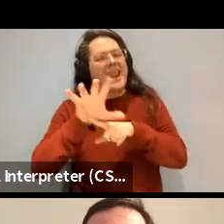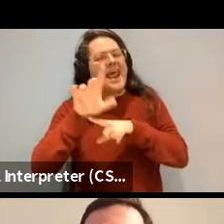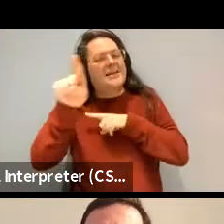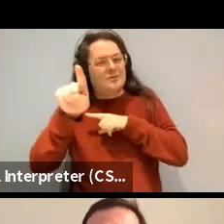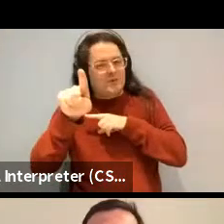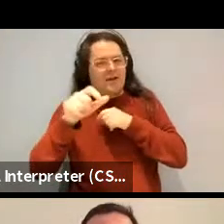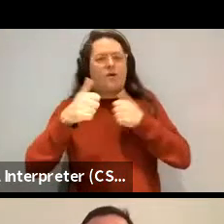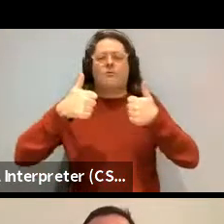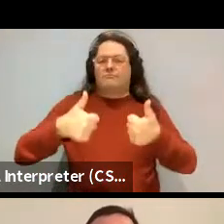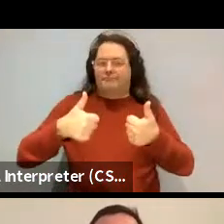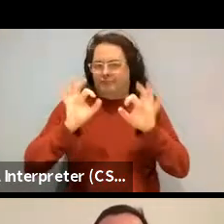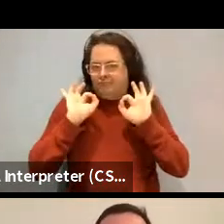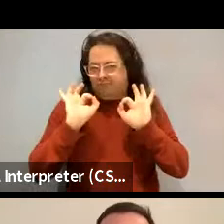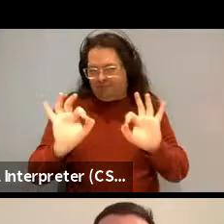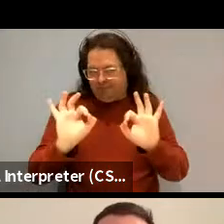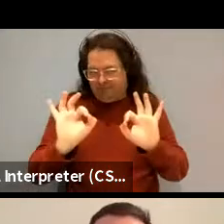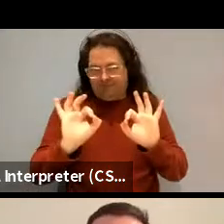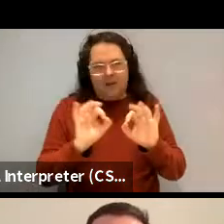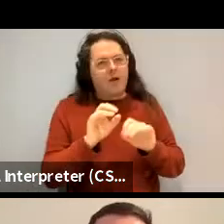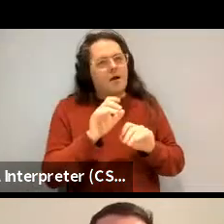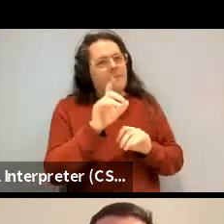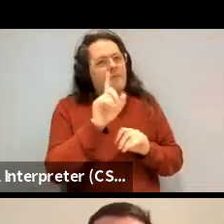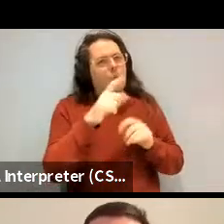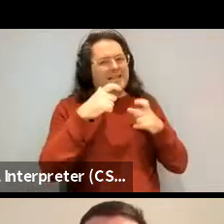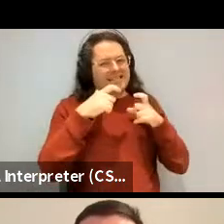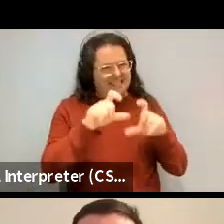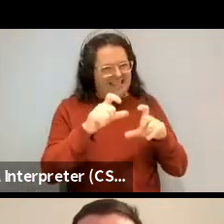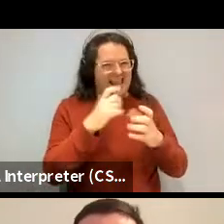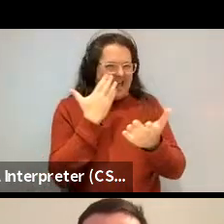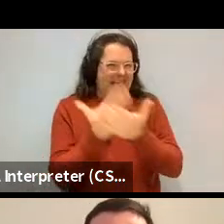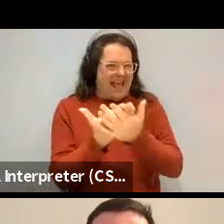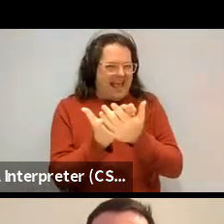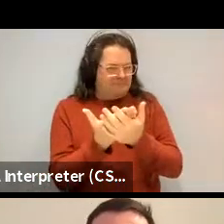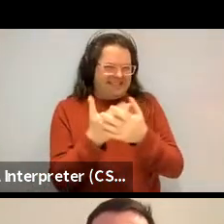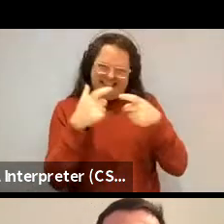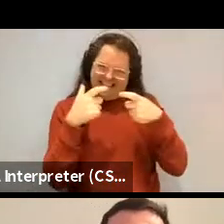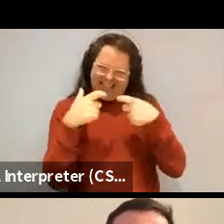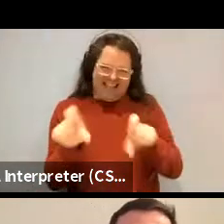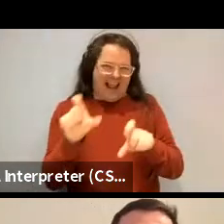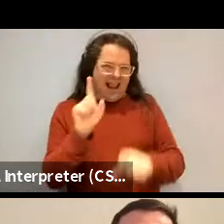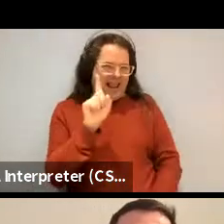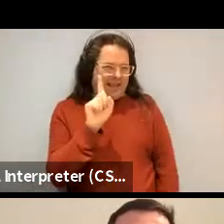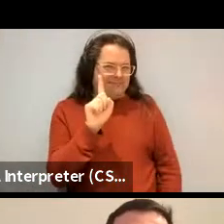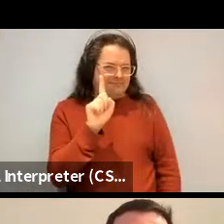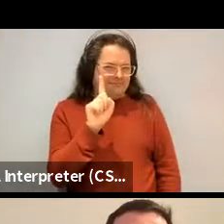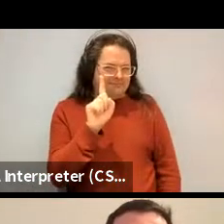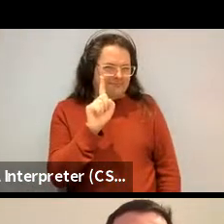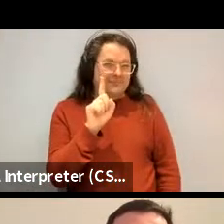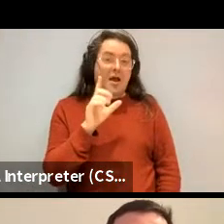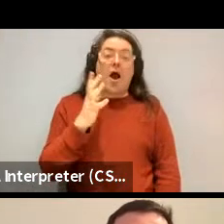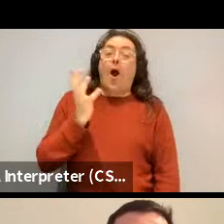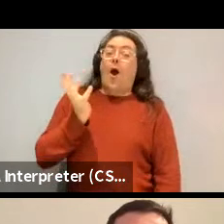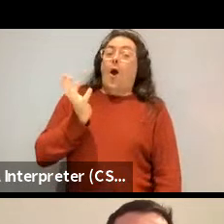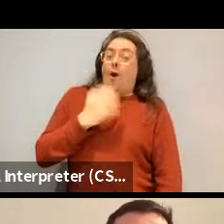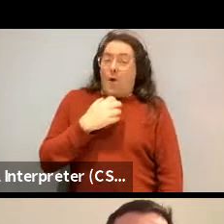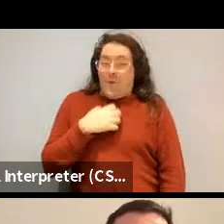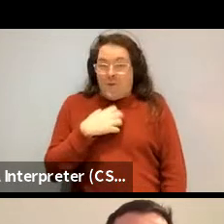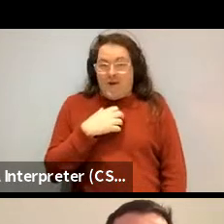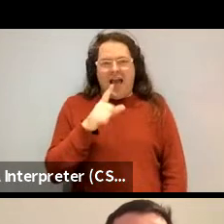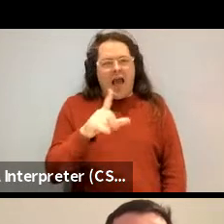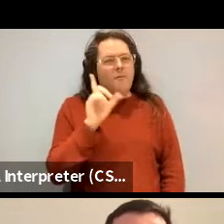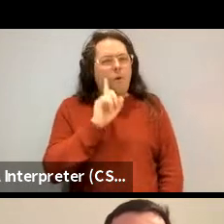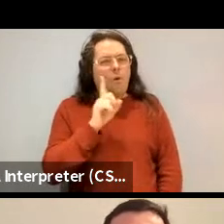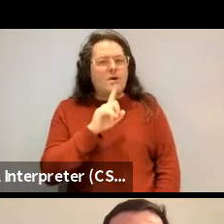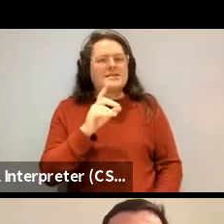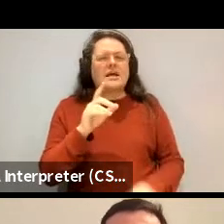Okay. Next week. And we're definitely still making that claim. Oh, I mean, I'm always dubious about the use